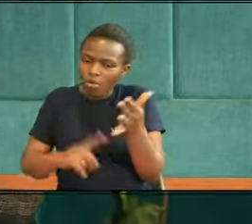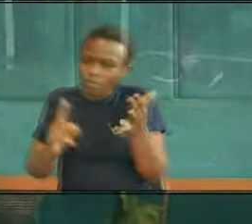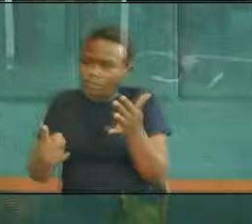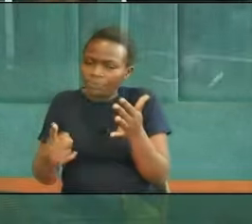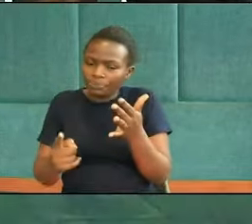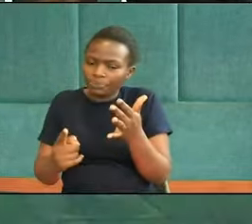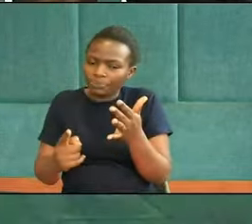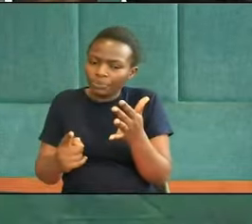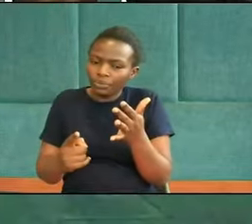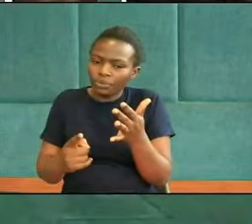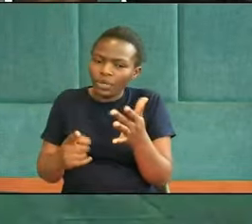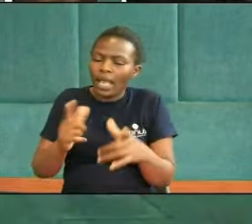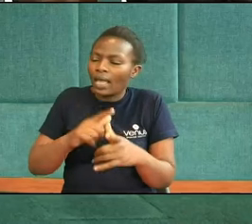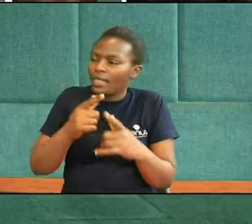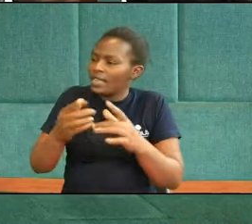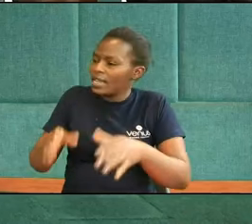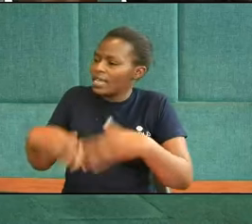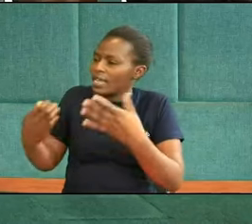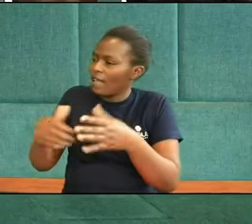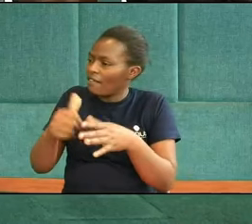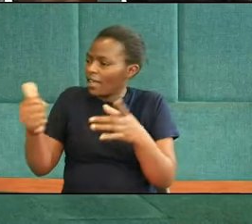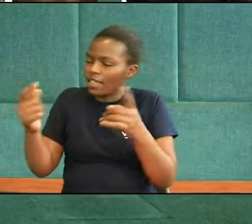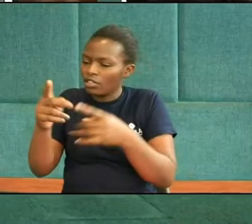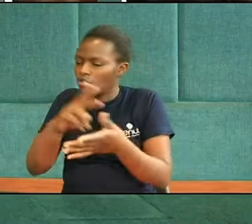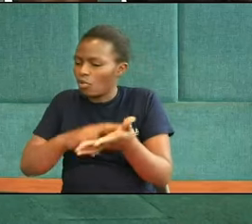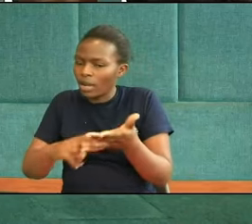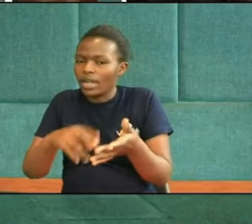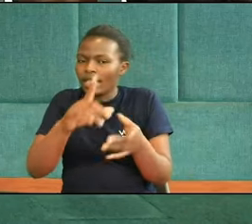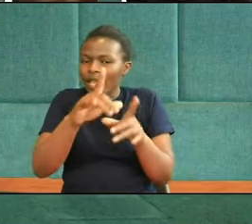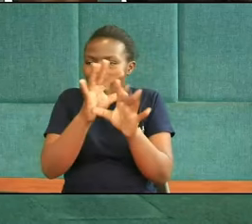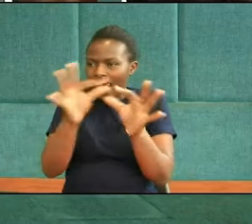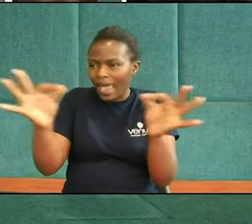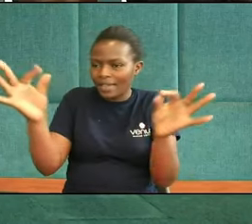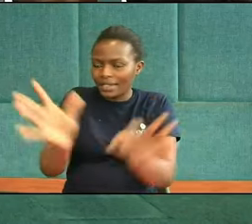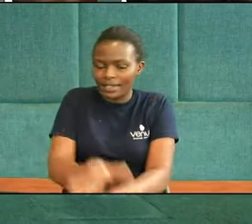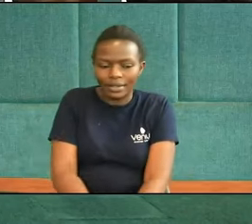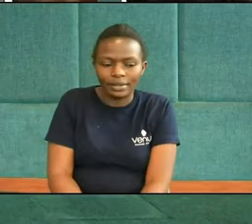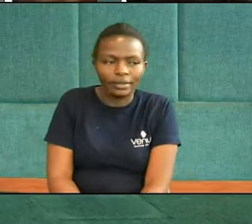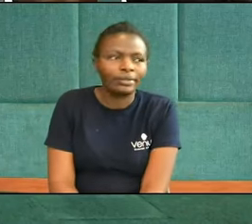allocate Other people to read The rest In the punchlines Go right ahead